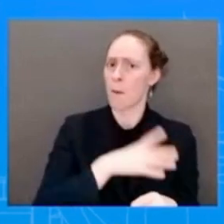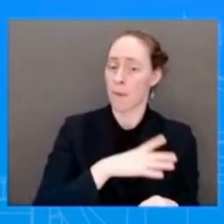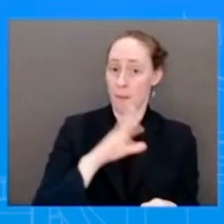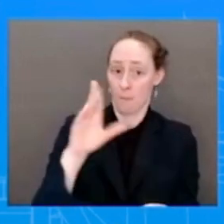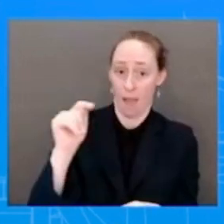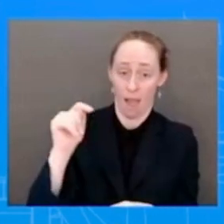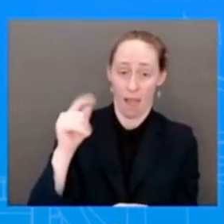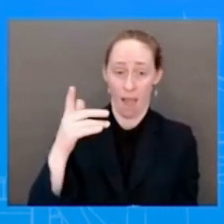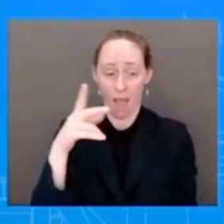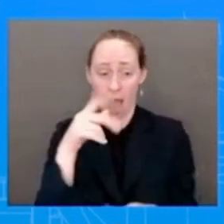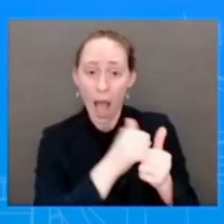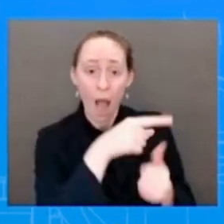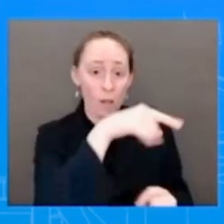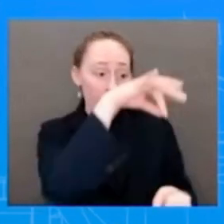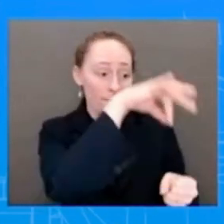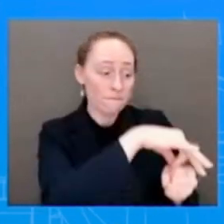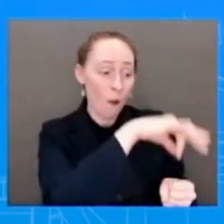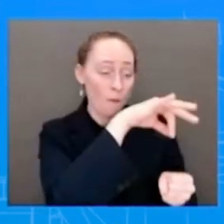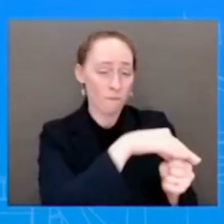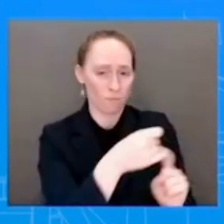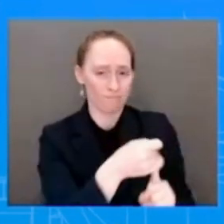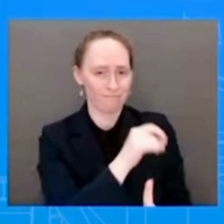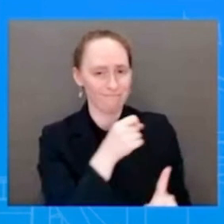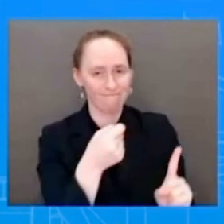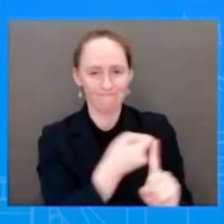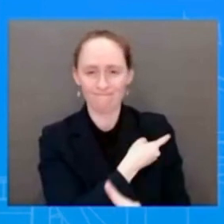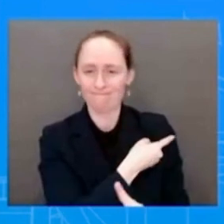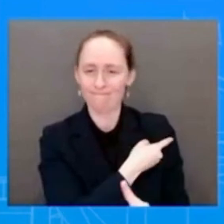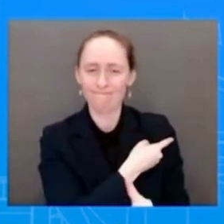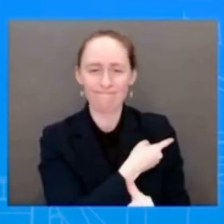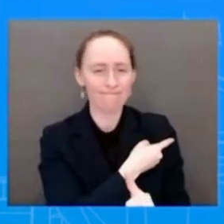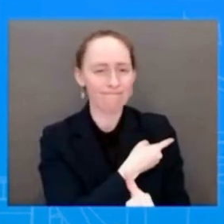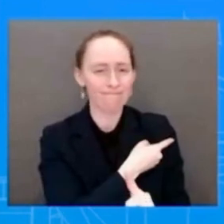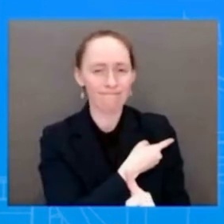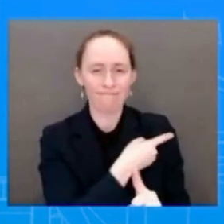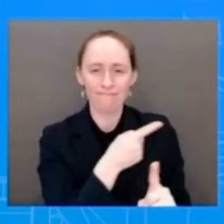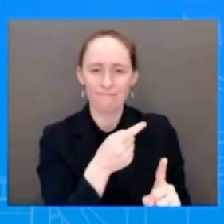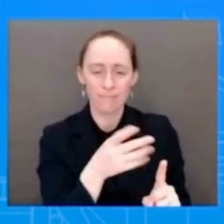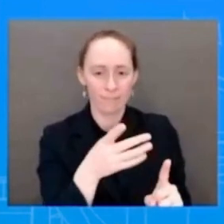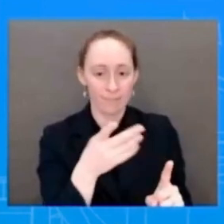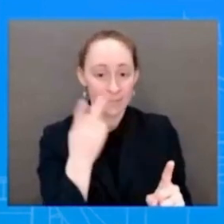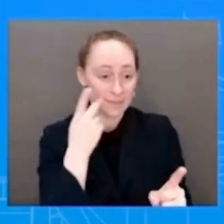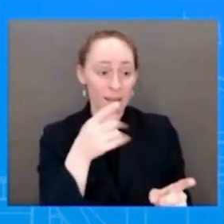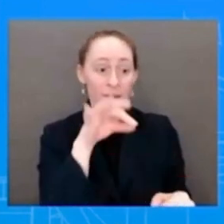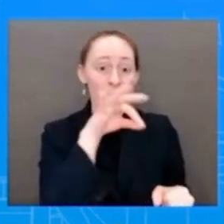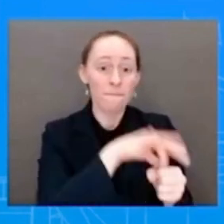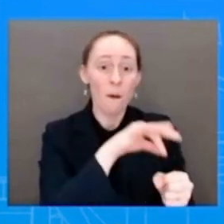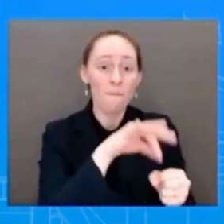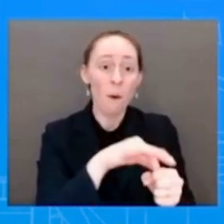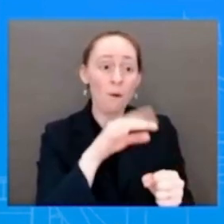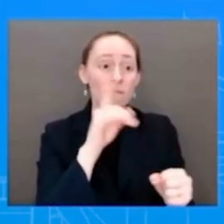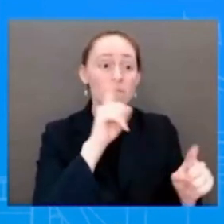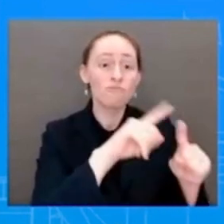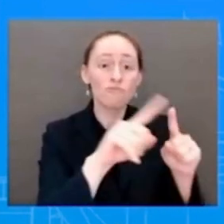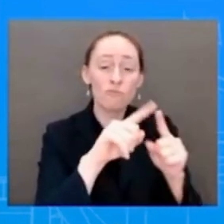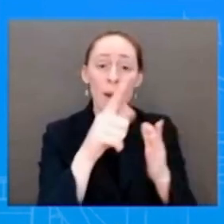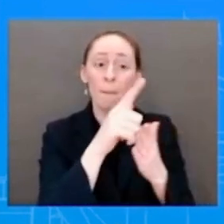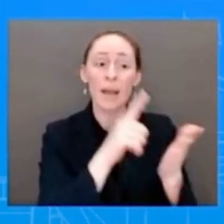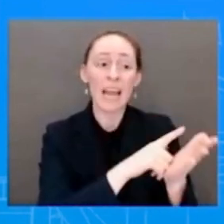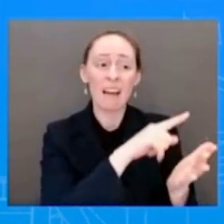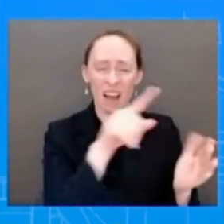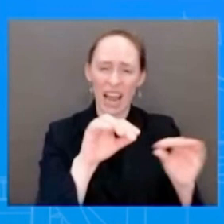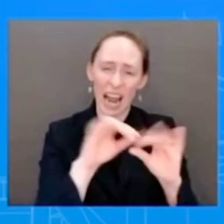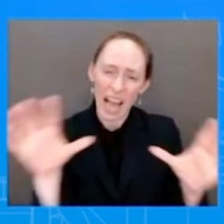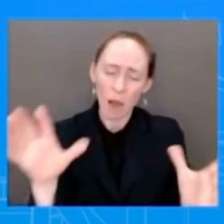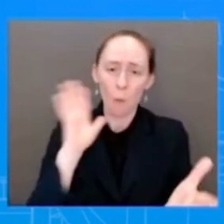voted for bills that ban or severely restrict abortion. They've actually co-sponsored legislation to ban abortion.